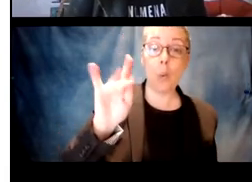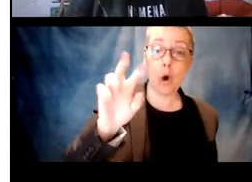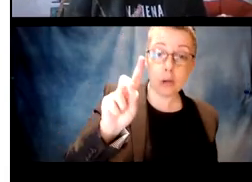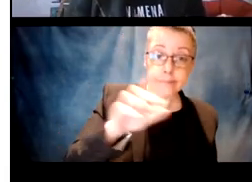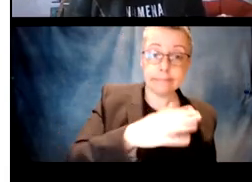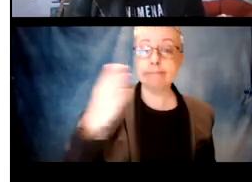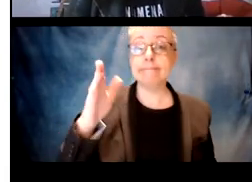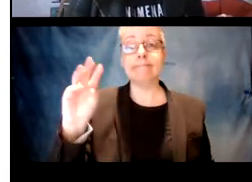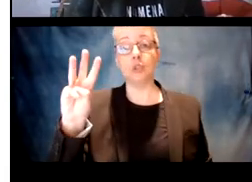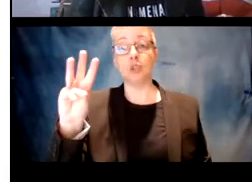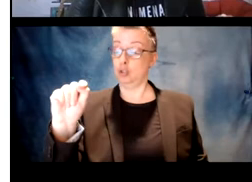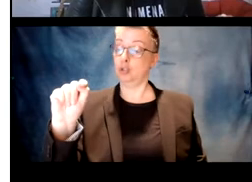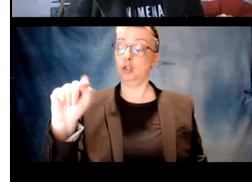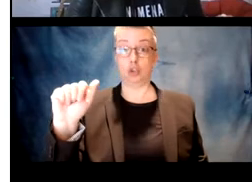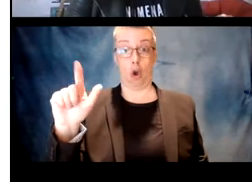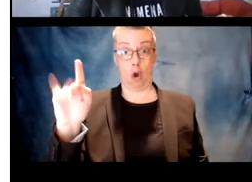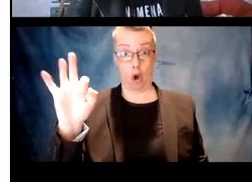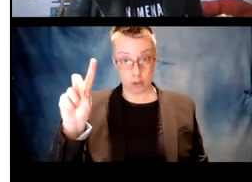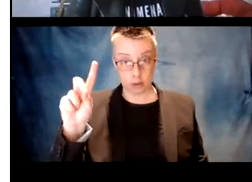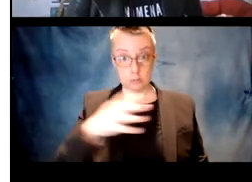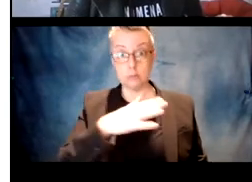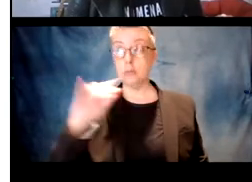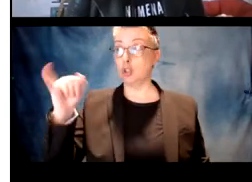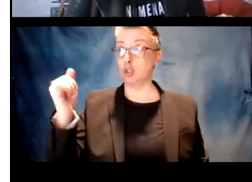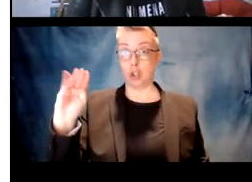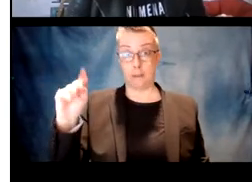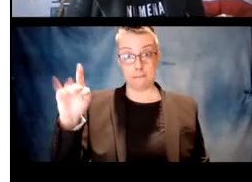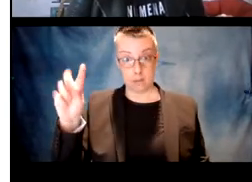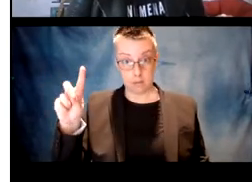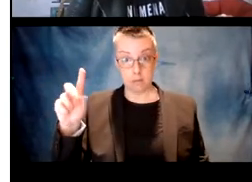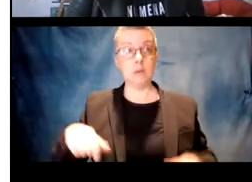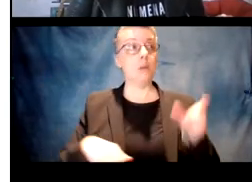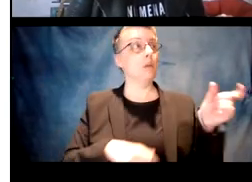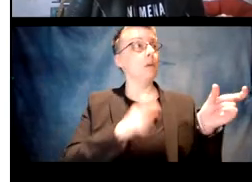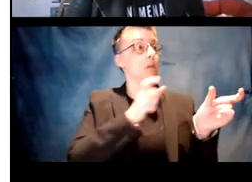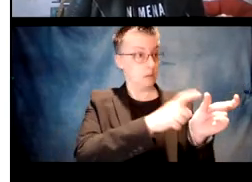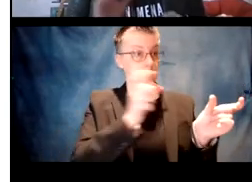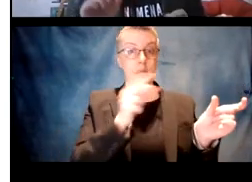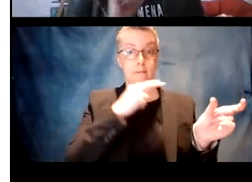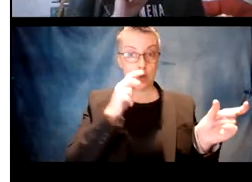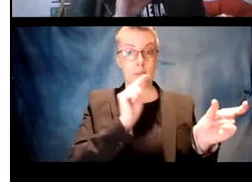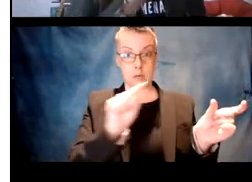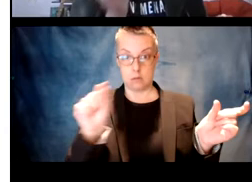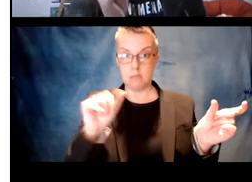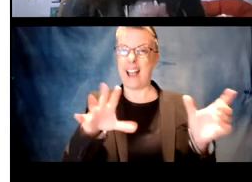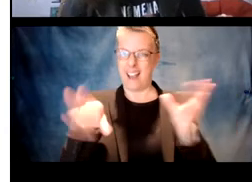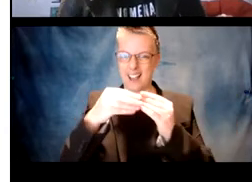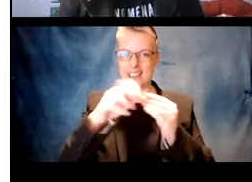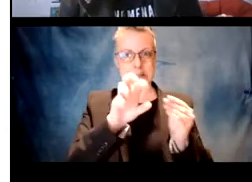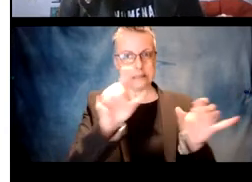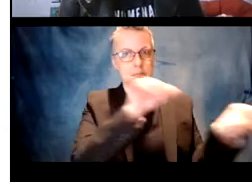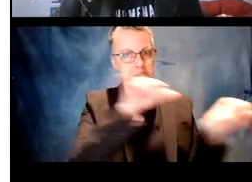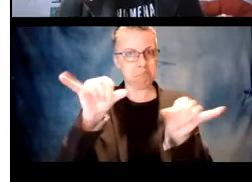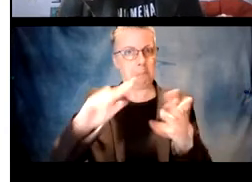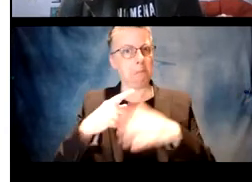hear forms like walked and talked and jumped, and they will deduce that I, if they can, they